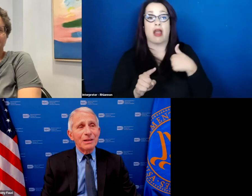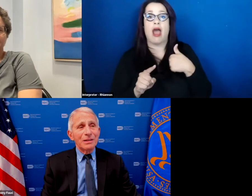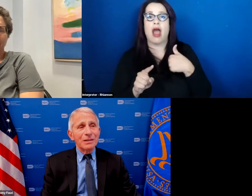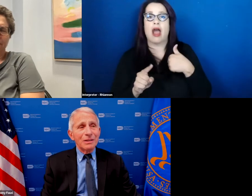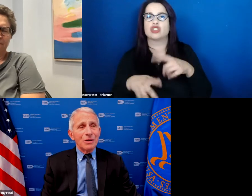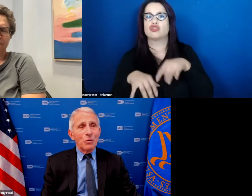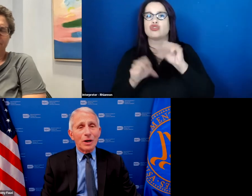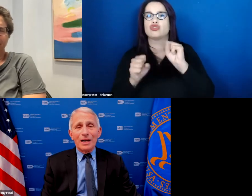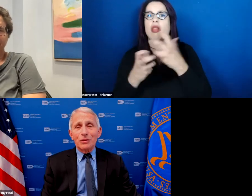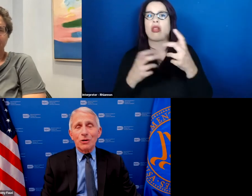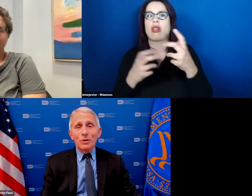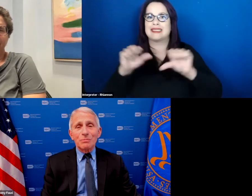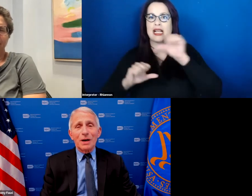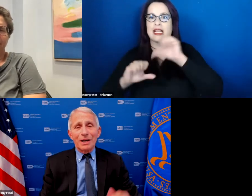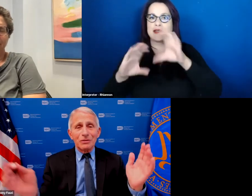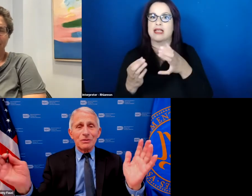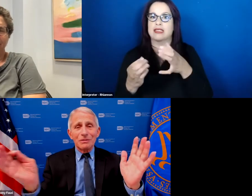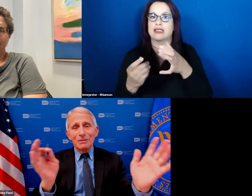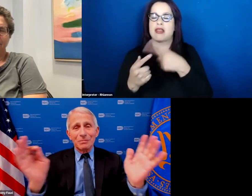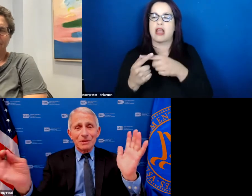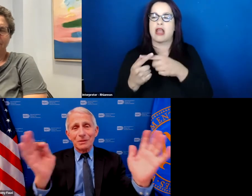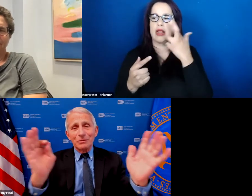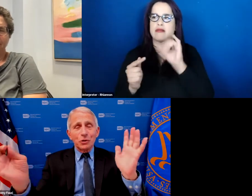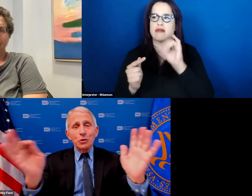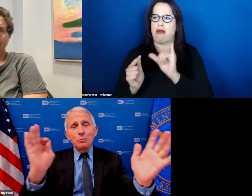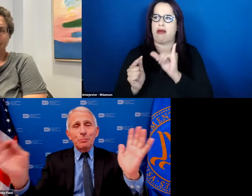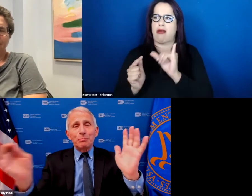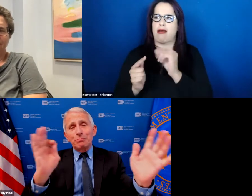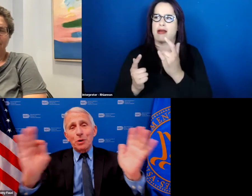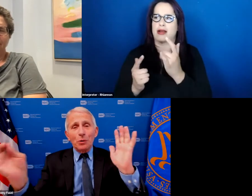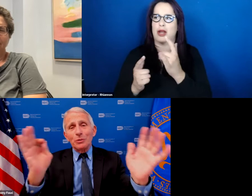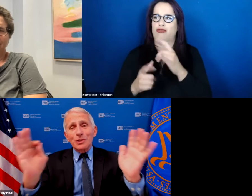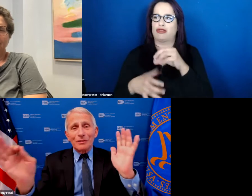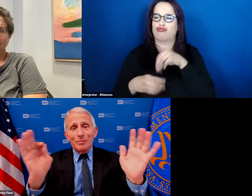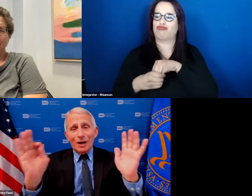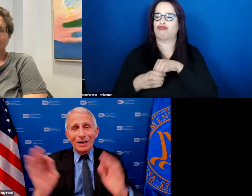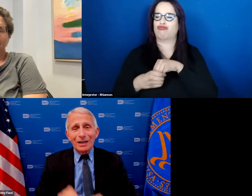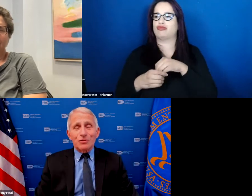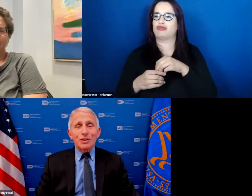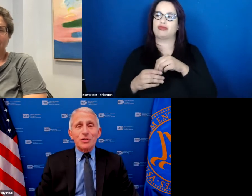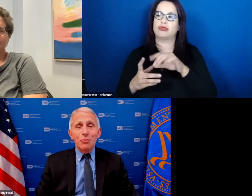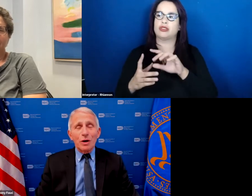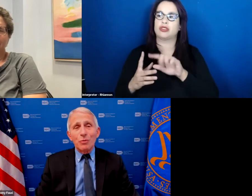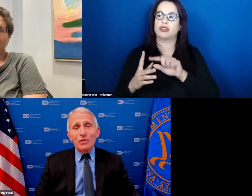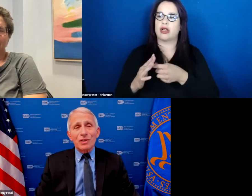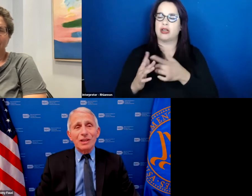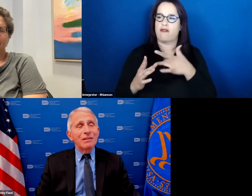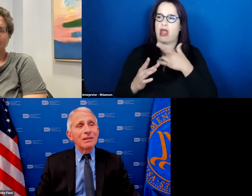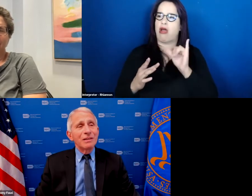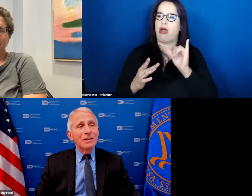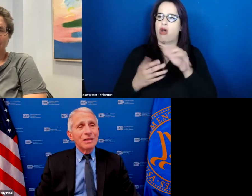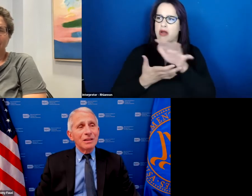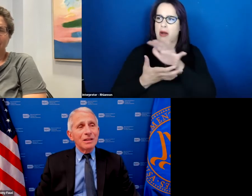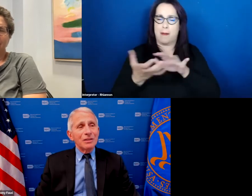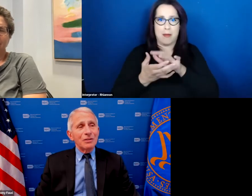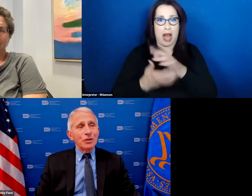me what i thought was my you know two poles of my interest one was in